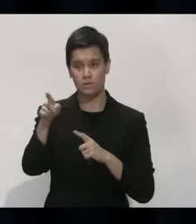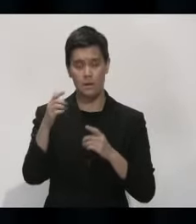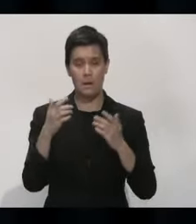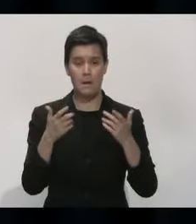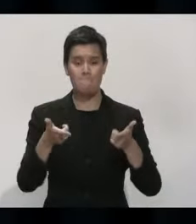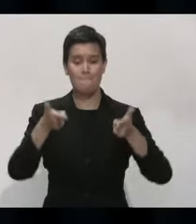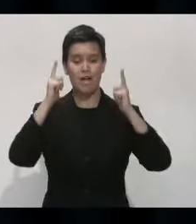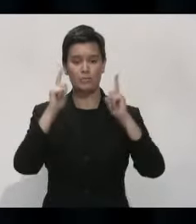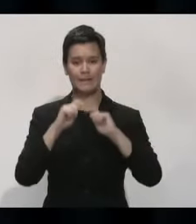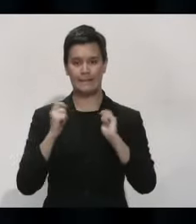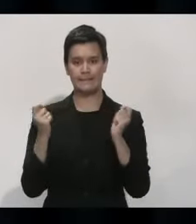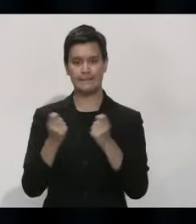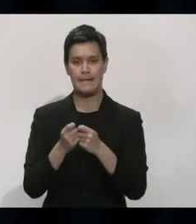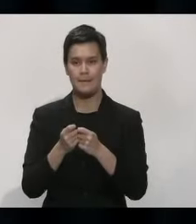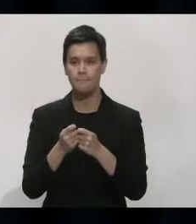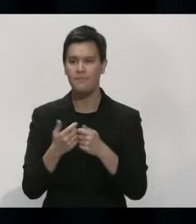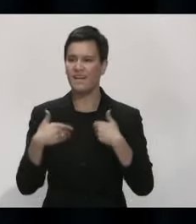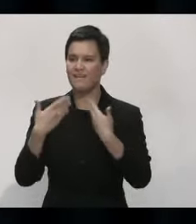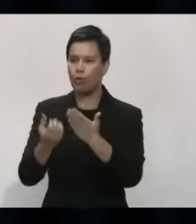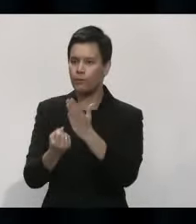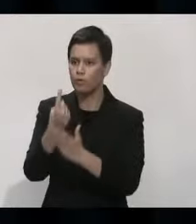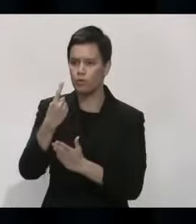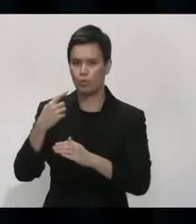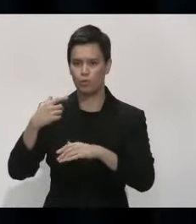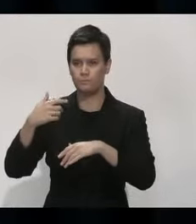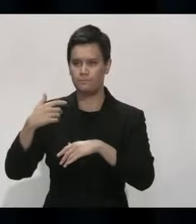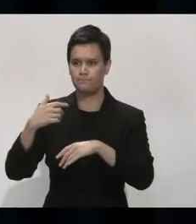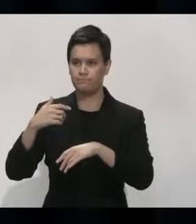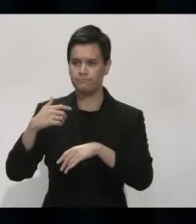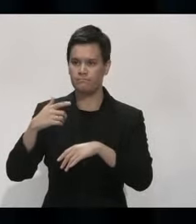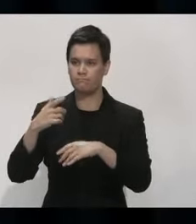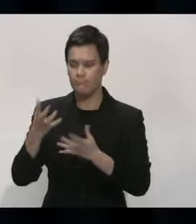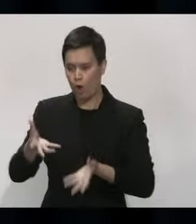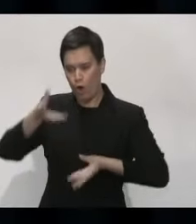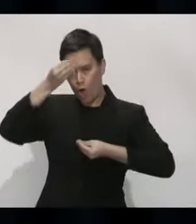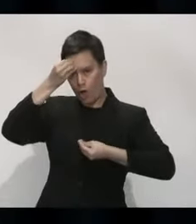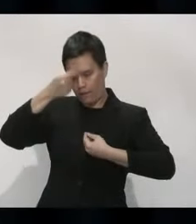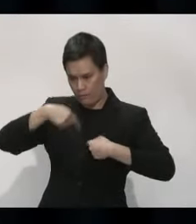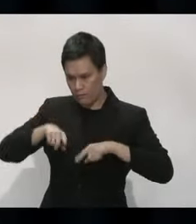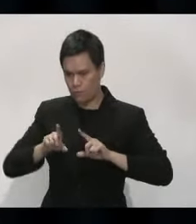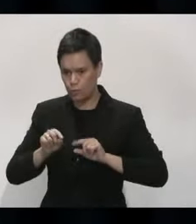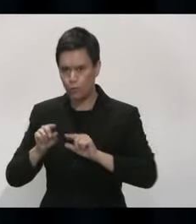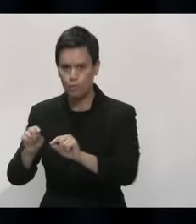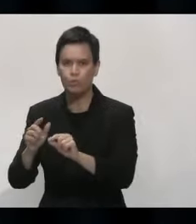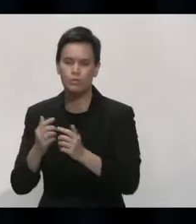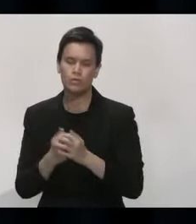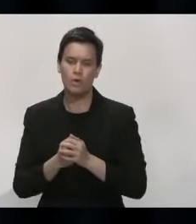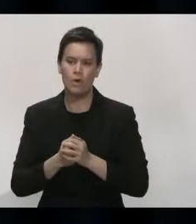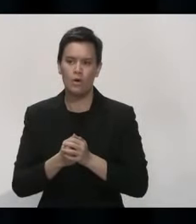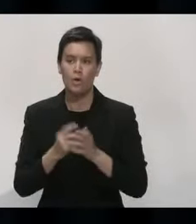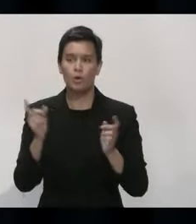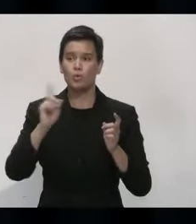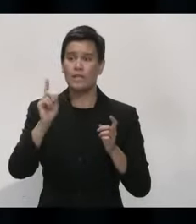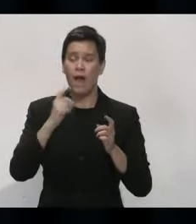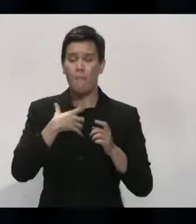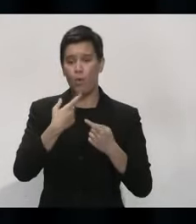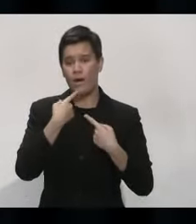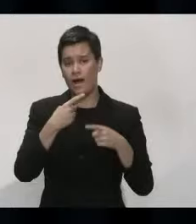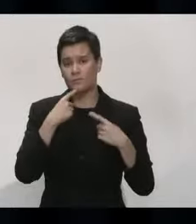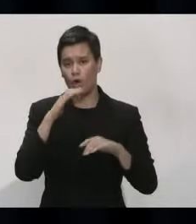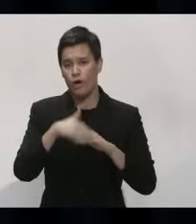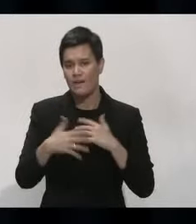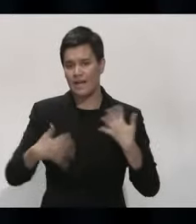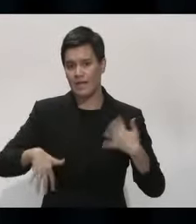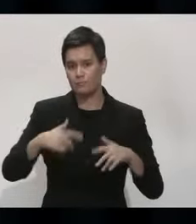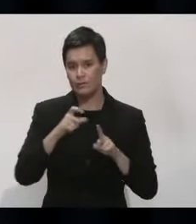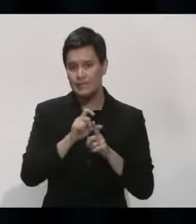get up and running. And, you know, I'm working very closely with the board. haven't got any further announcements to make on that today, other than the fact that, you we've